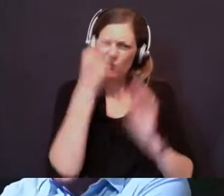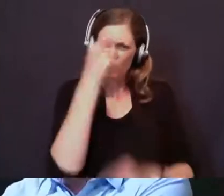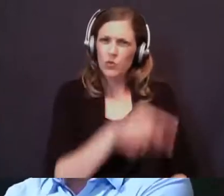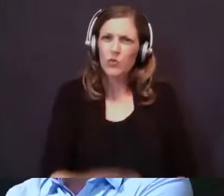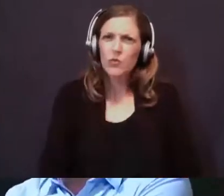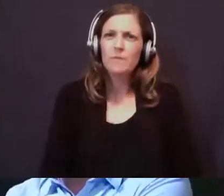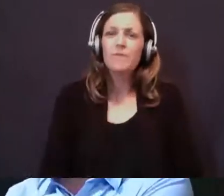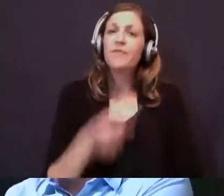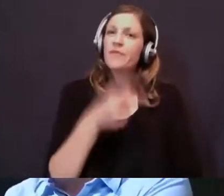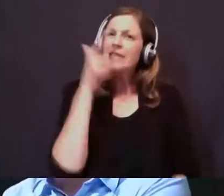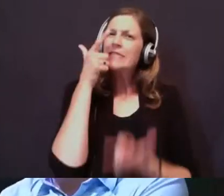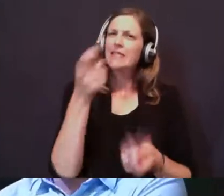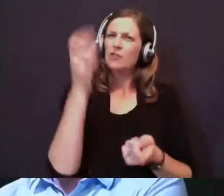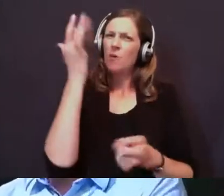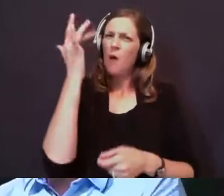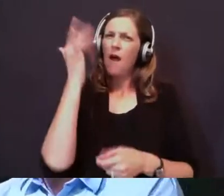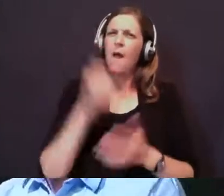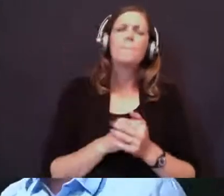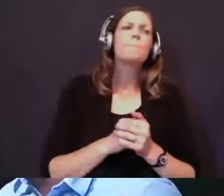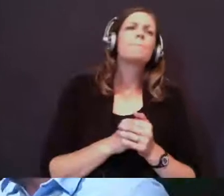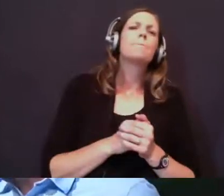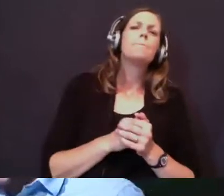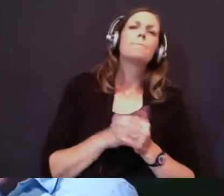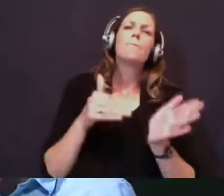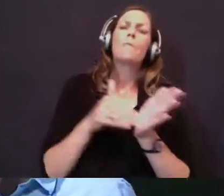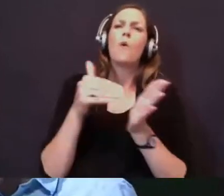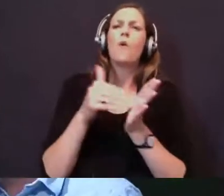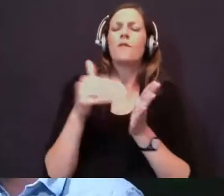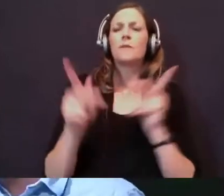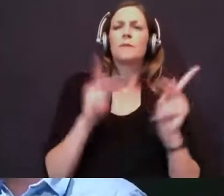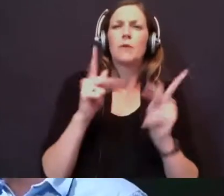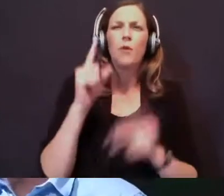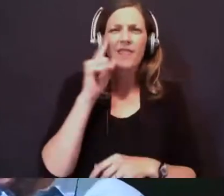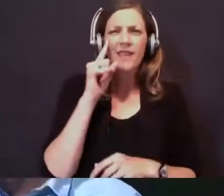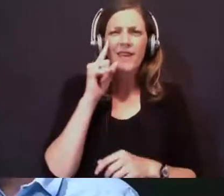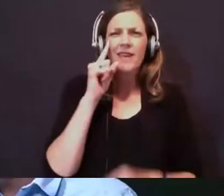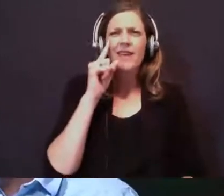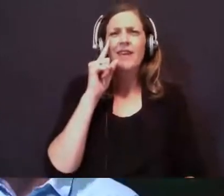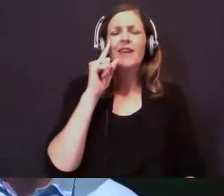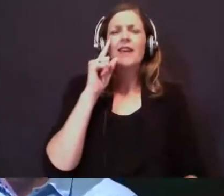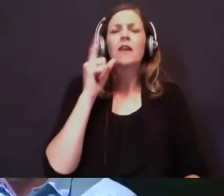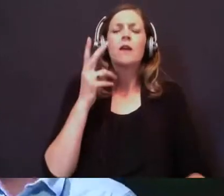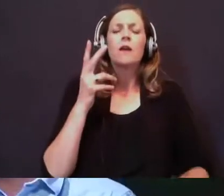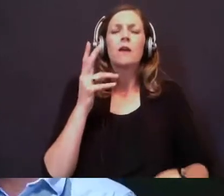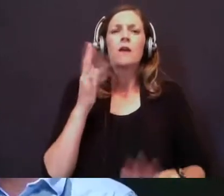This is interesting to me because often people think about the God in—or, excuse me, God in the Old Testament